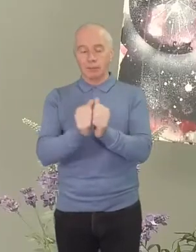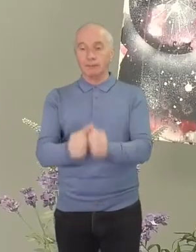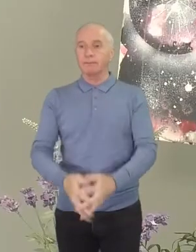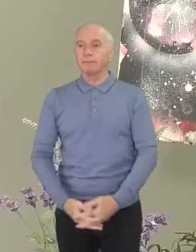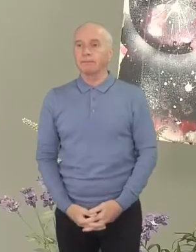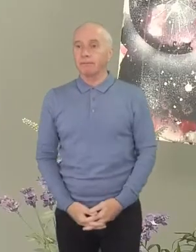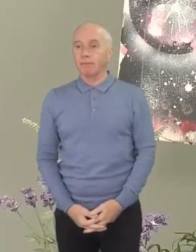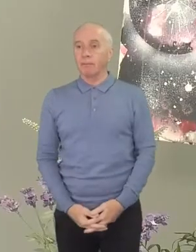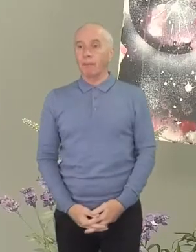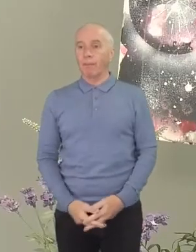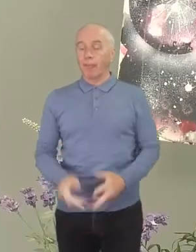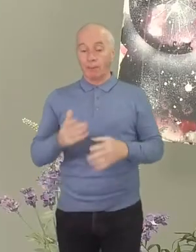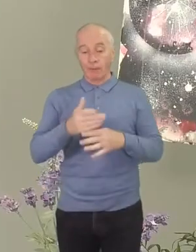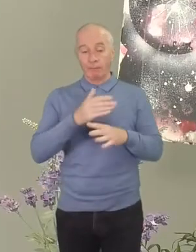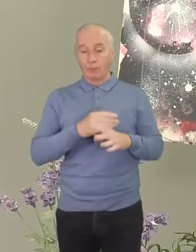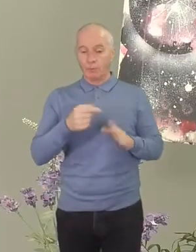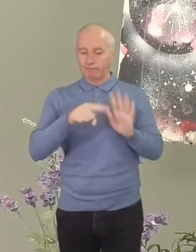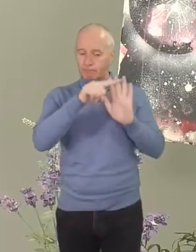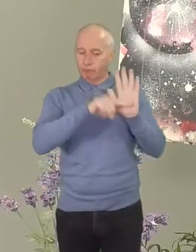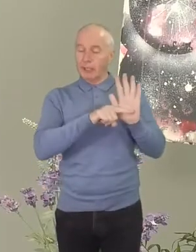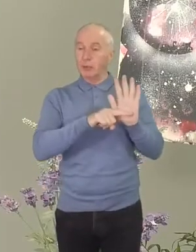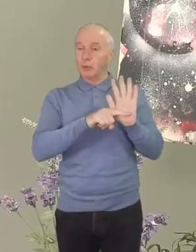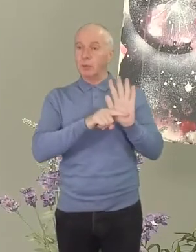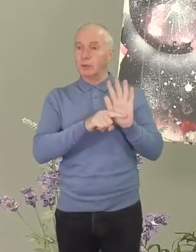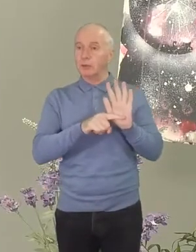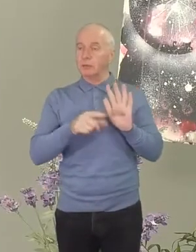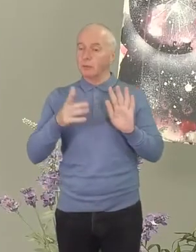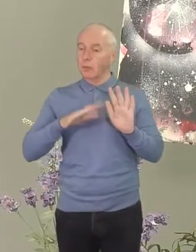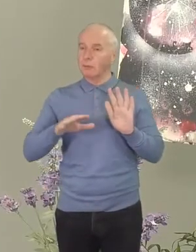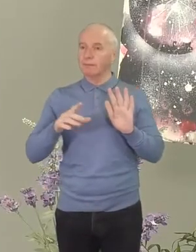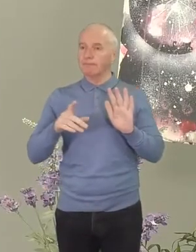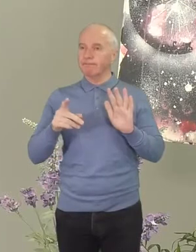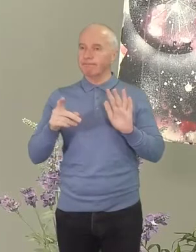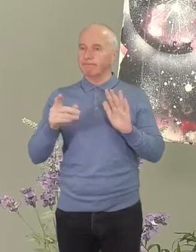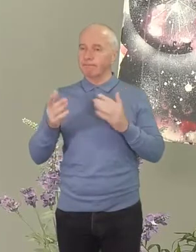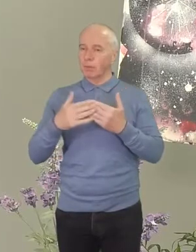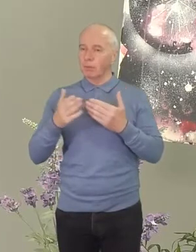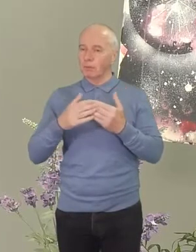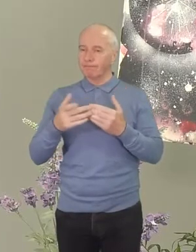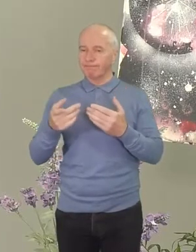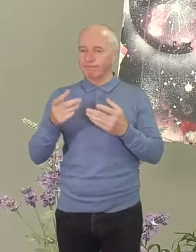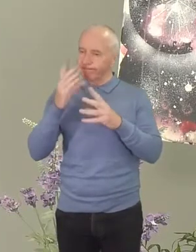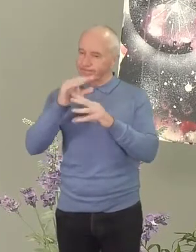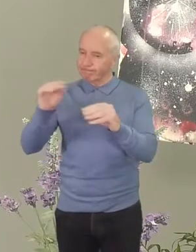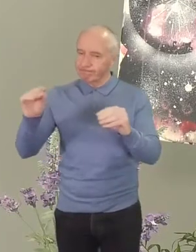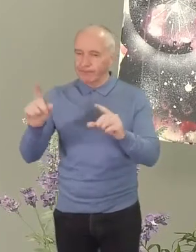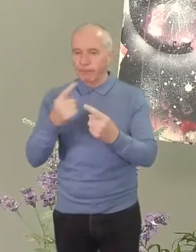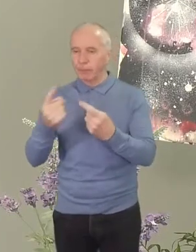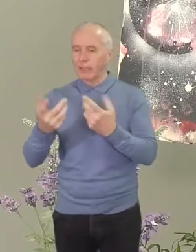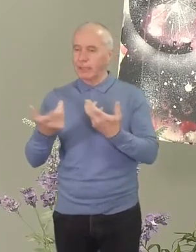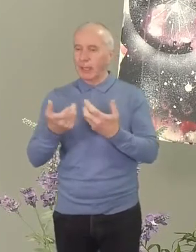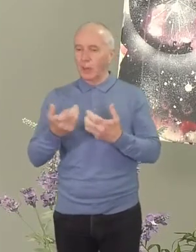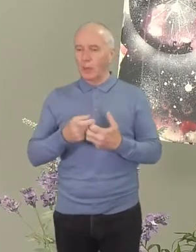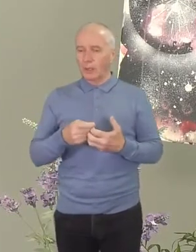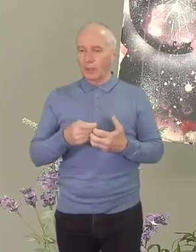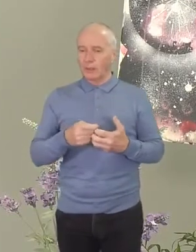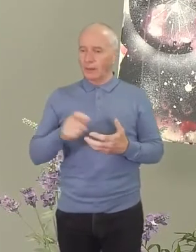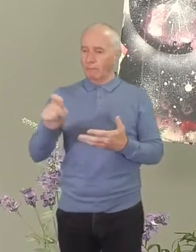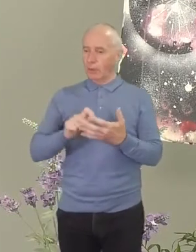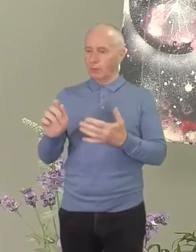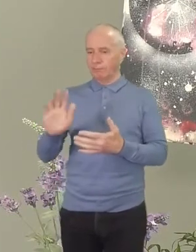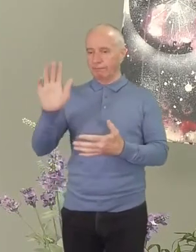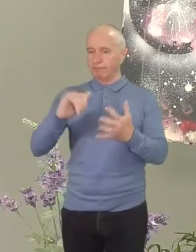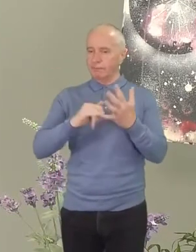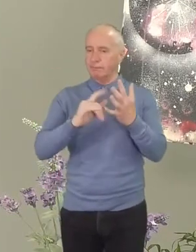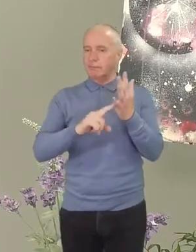before we move into the resolutions, I just want to give you some more information about the voting side of things. We're using Slido for